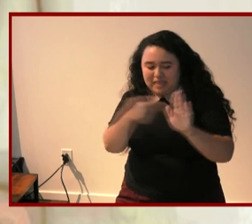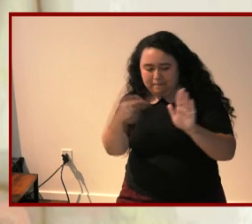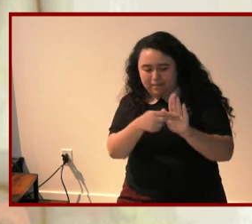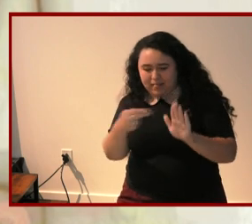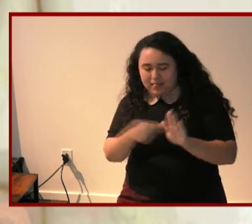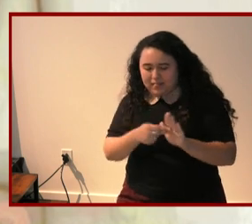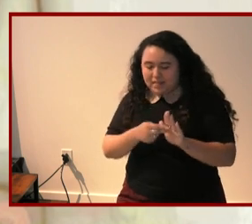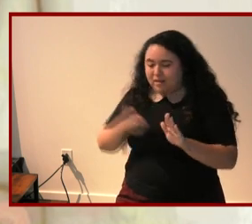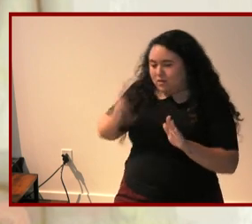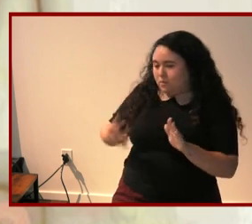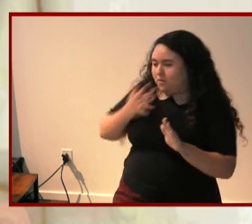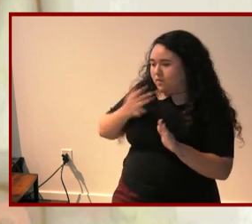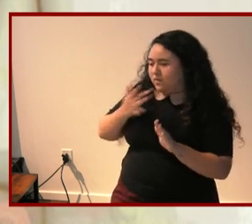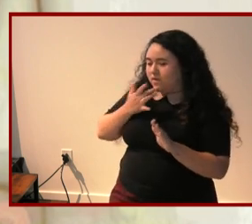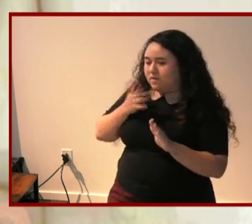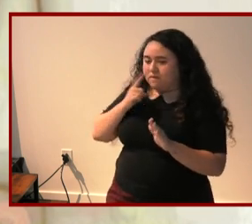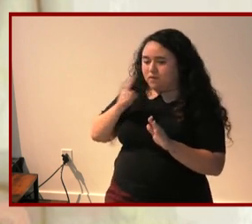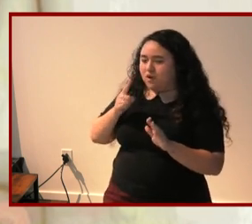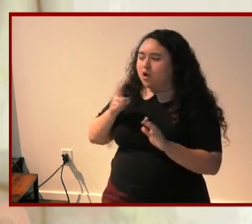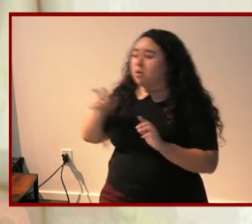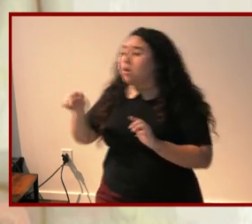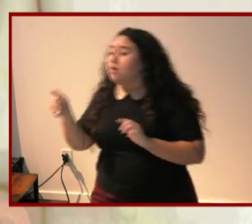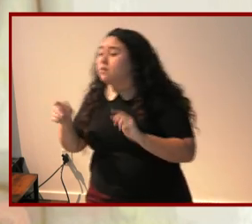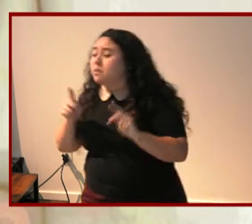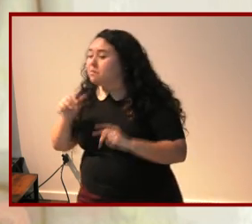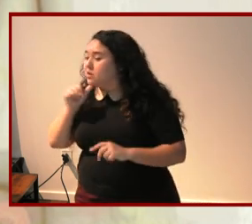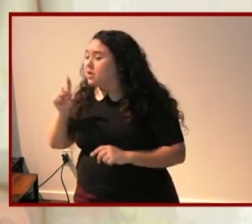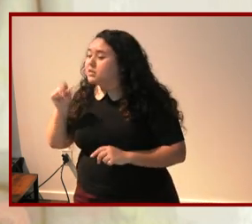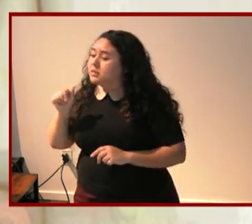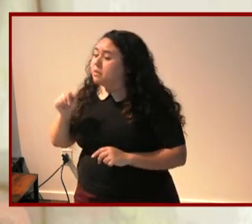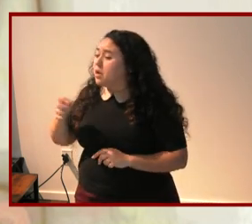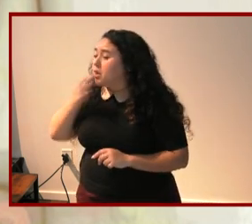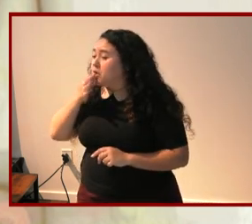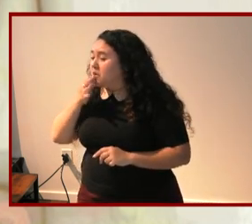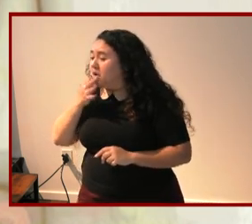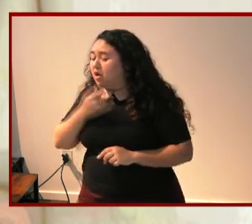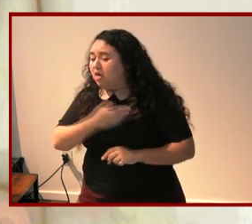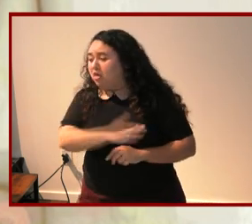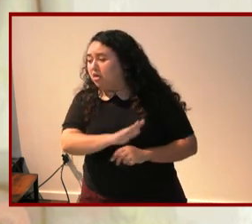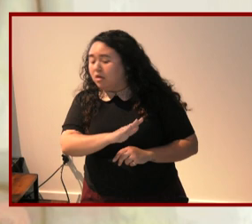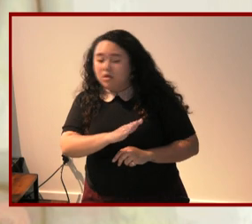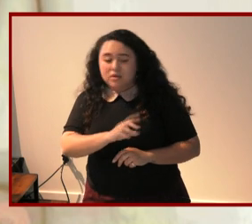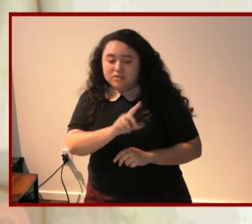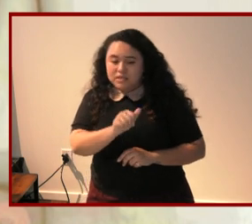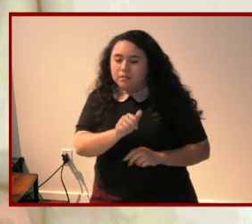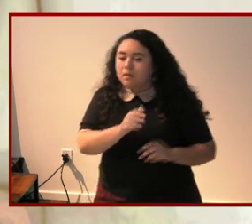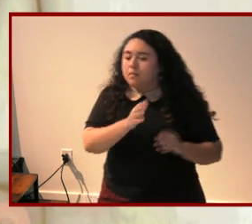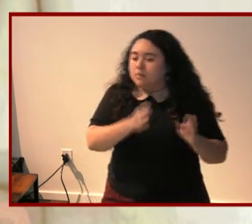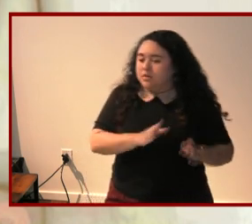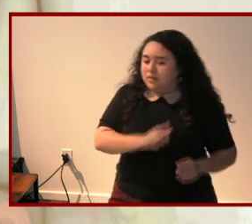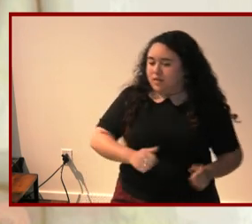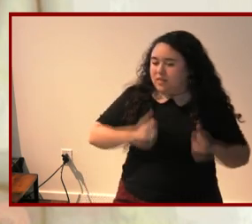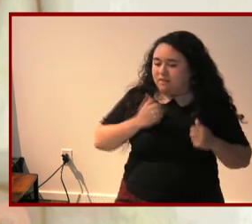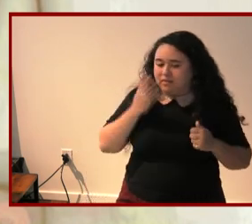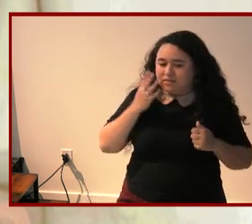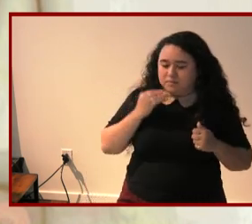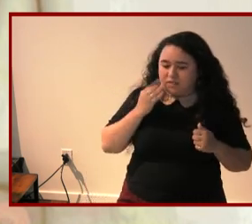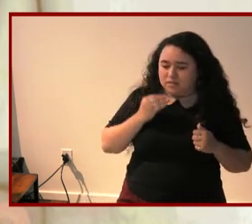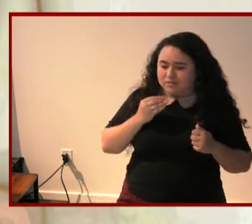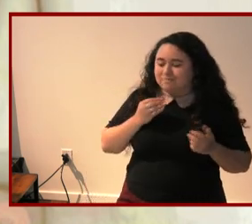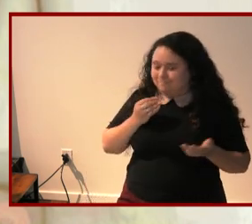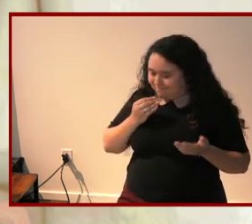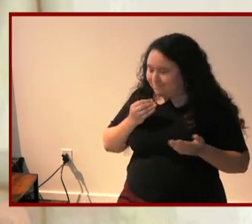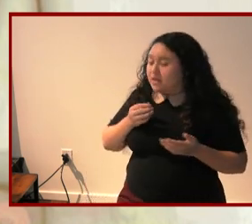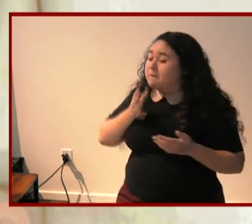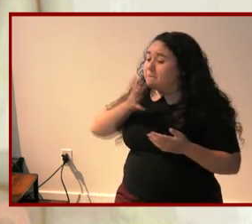historical preference for the insights of the non-disabled expert over the disabled person's lived experience to many